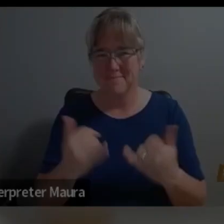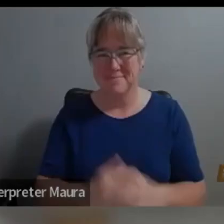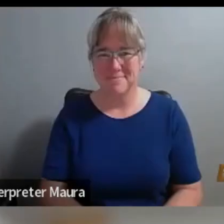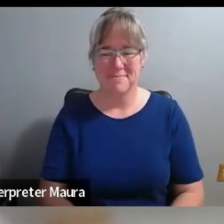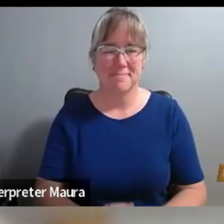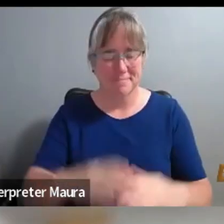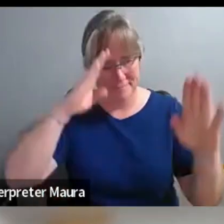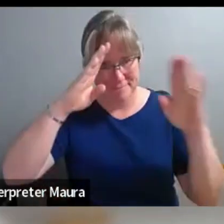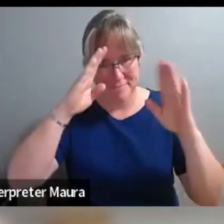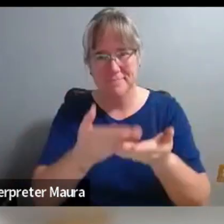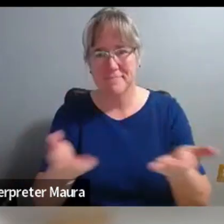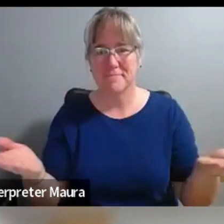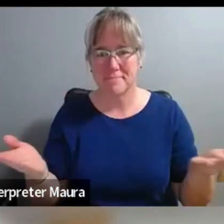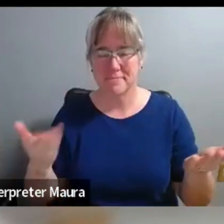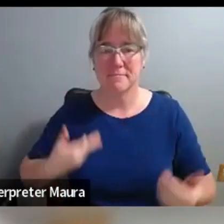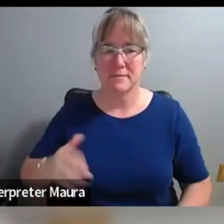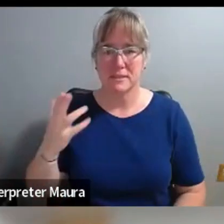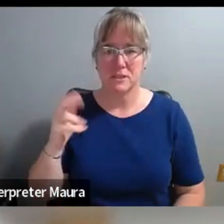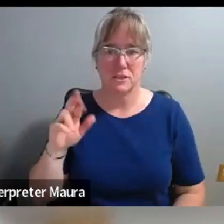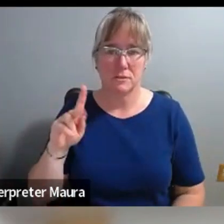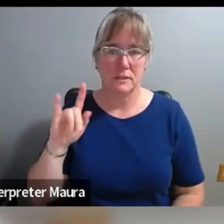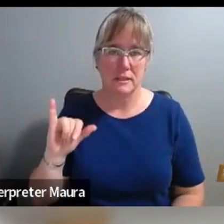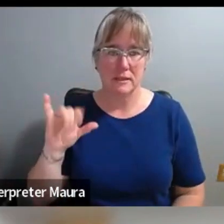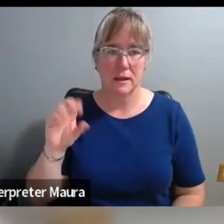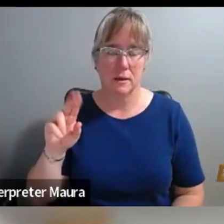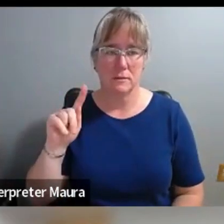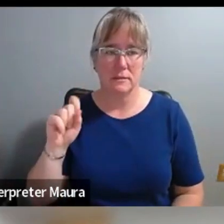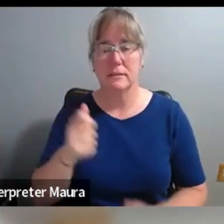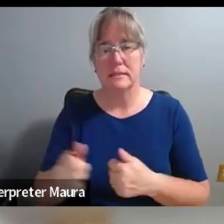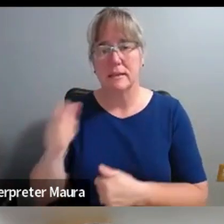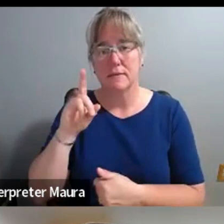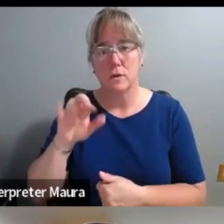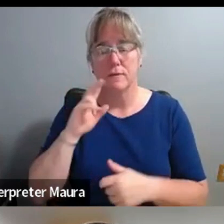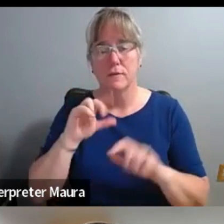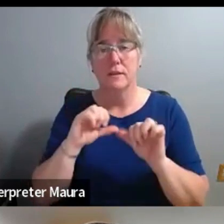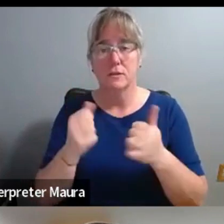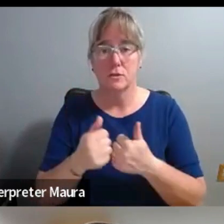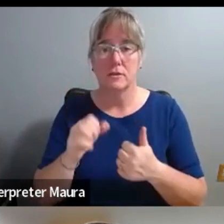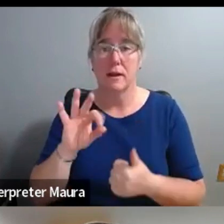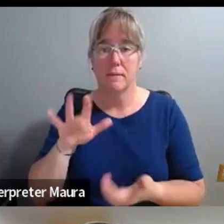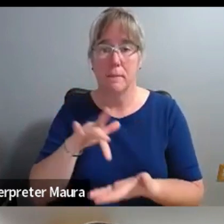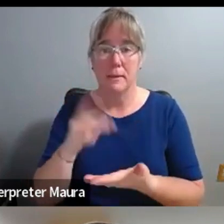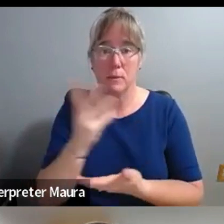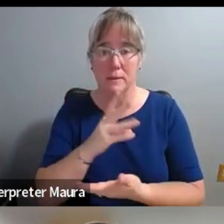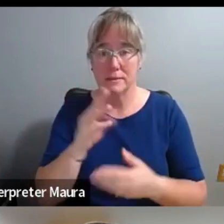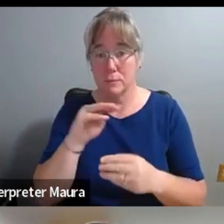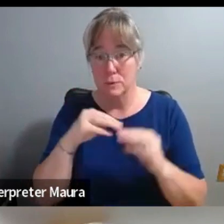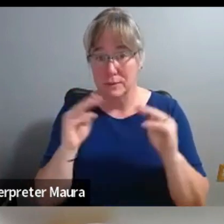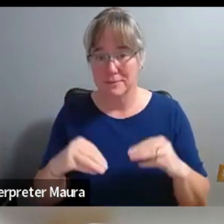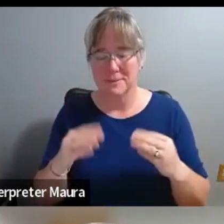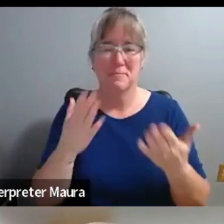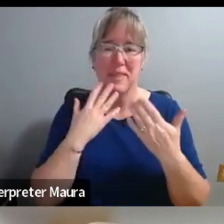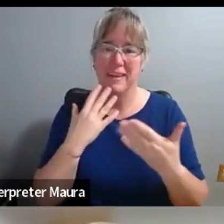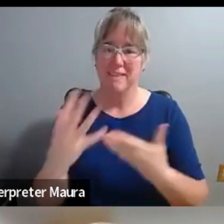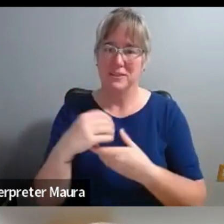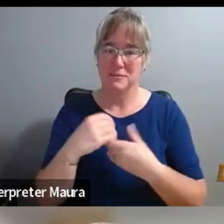Hi, everybody. My name is Charity Counts. I'm the Executive Director of the Association of Midwest Museums. Thank you for joining us today for